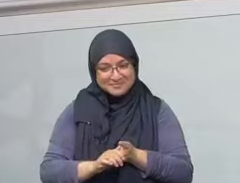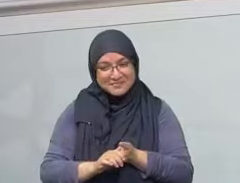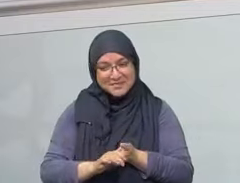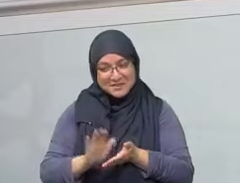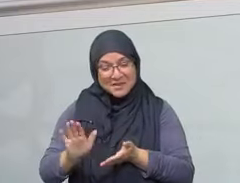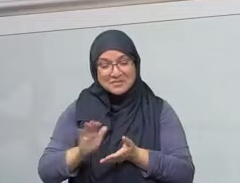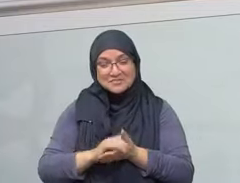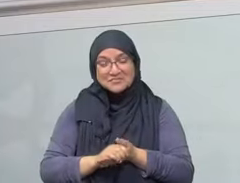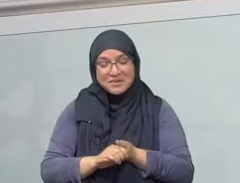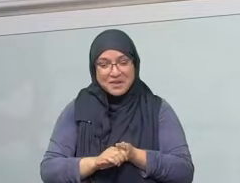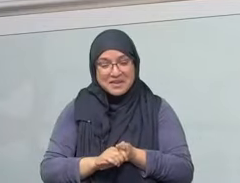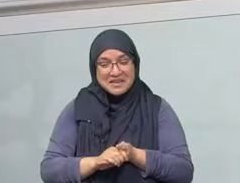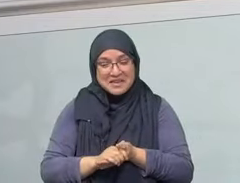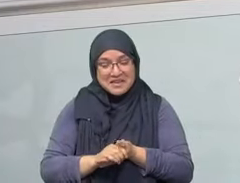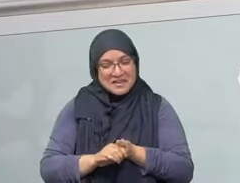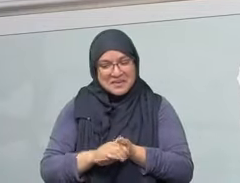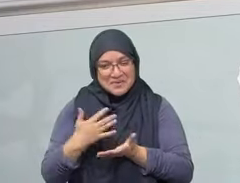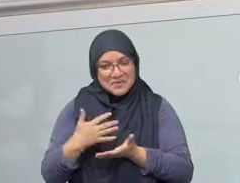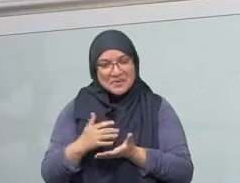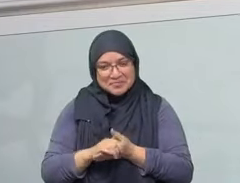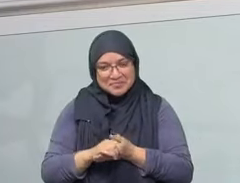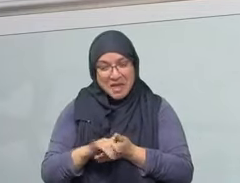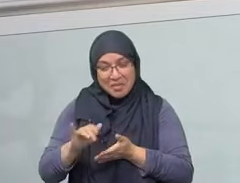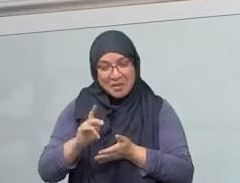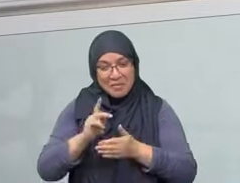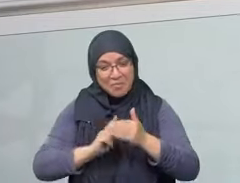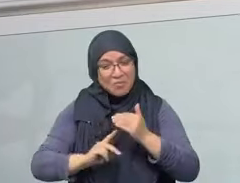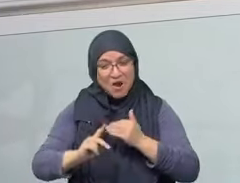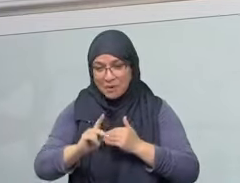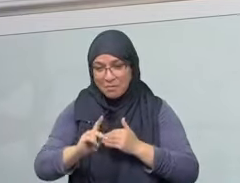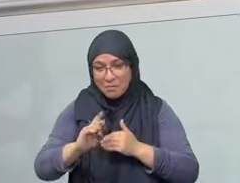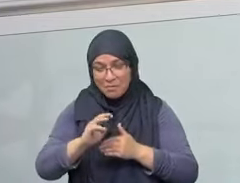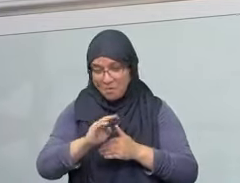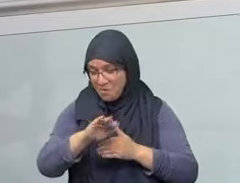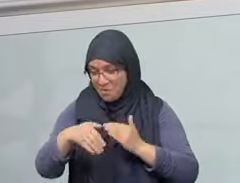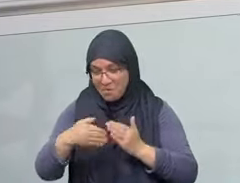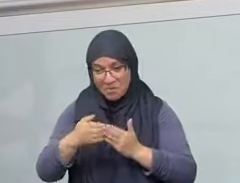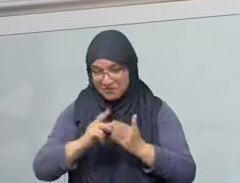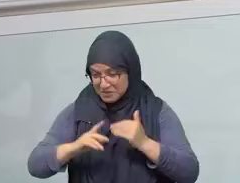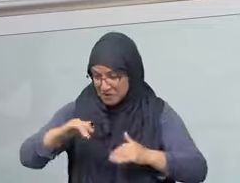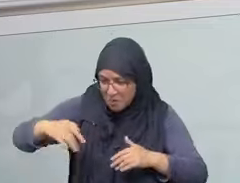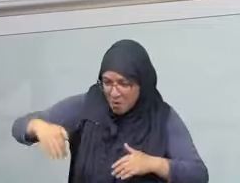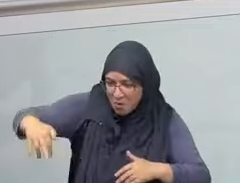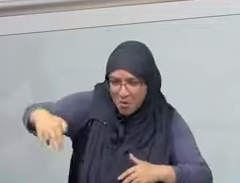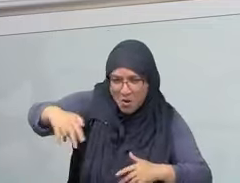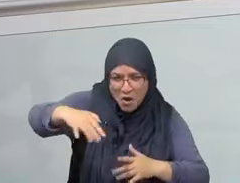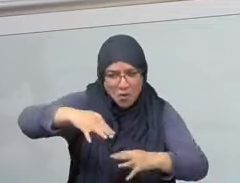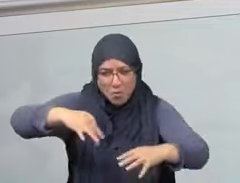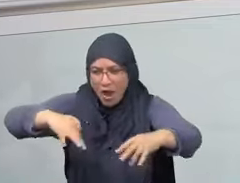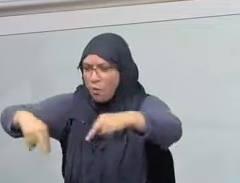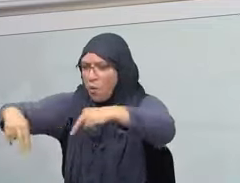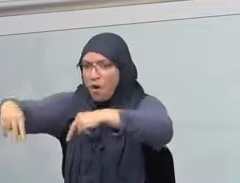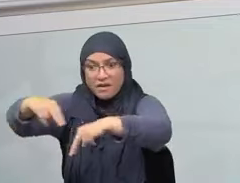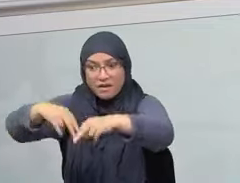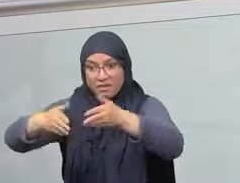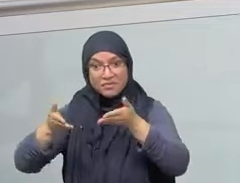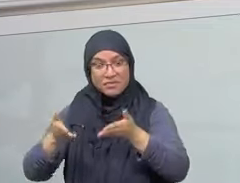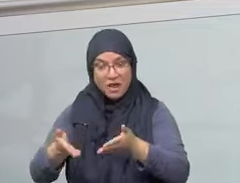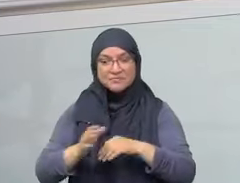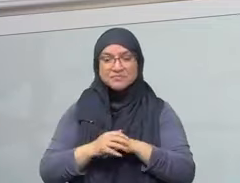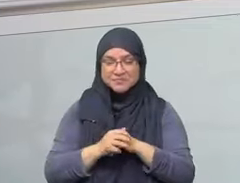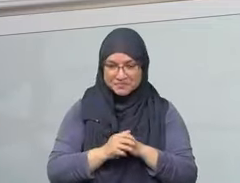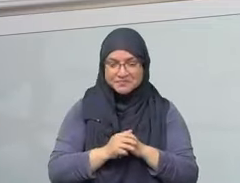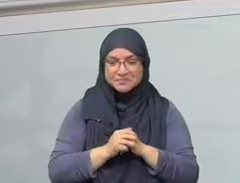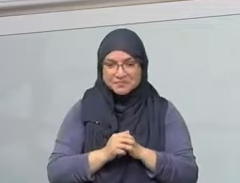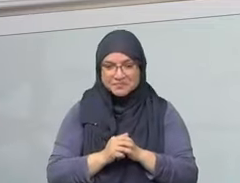prophet said, he was prohibited from it due to the